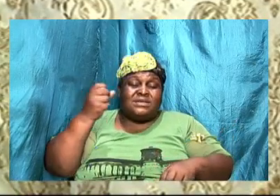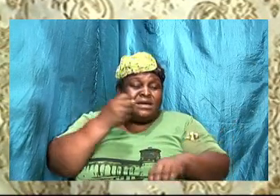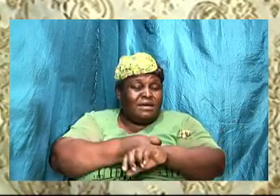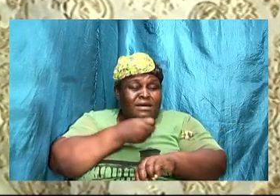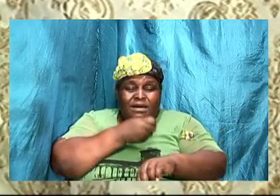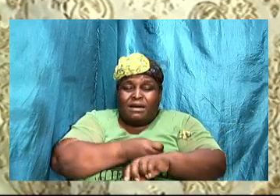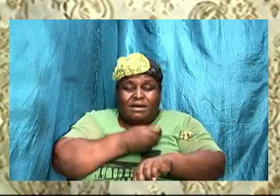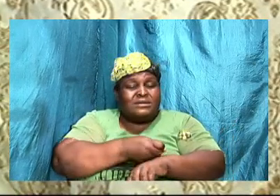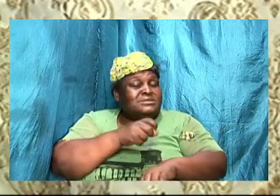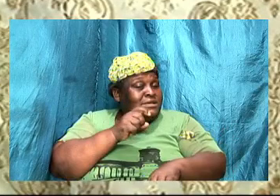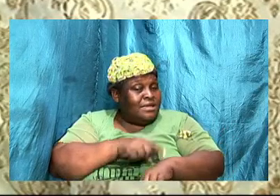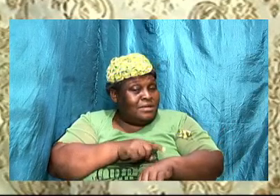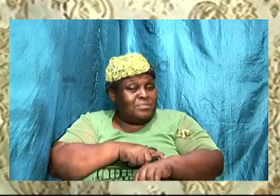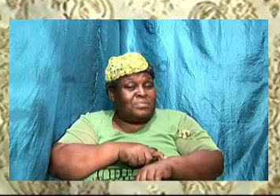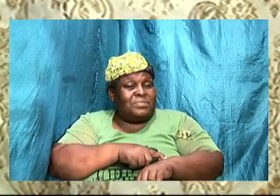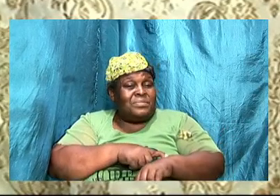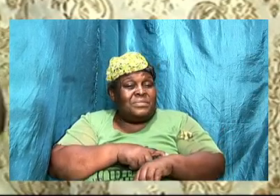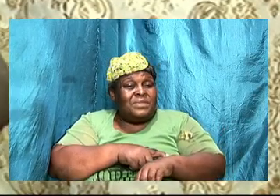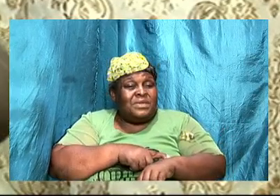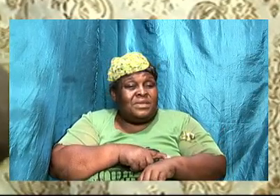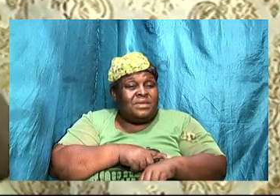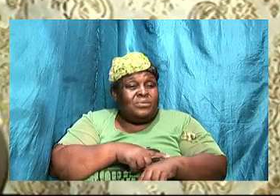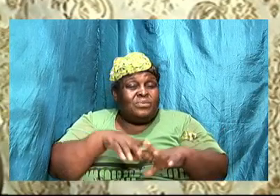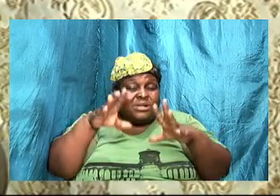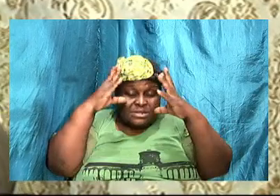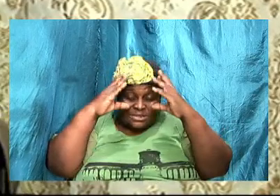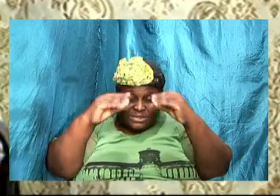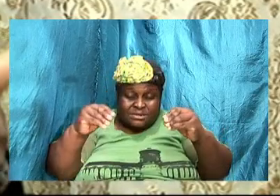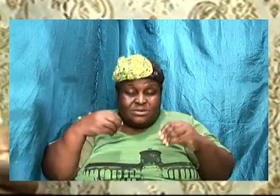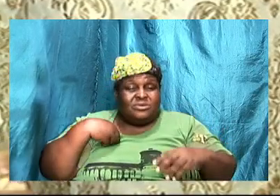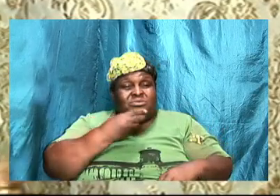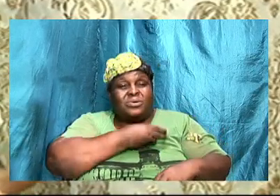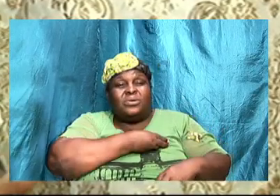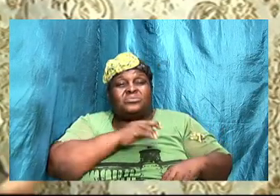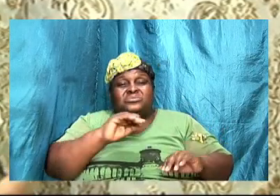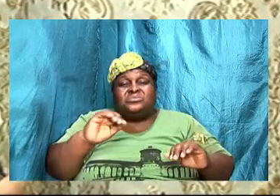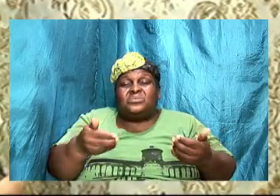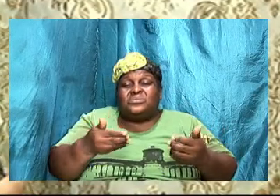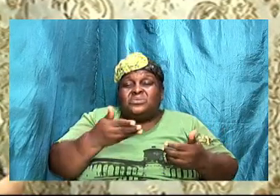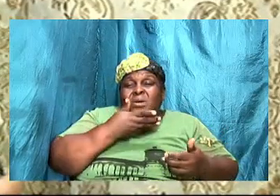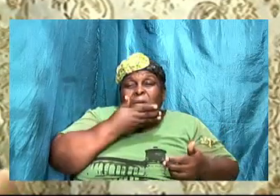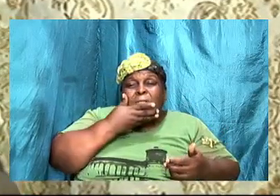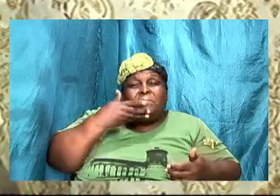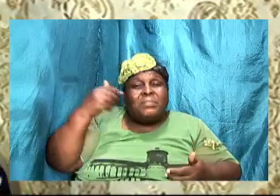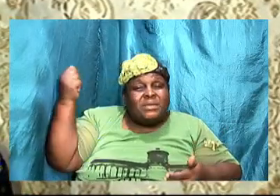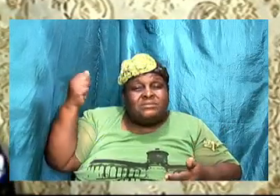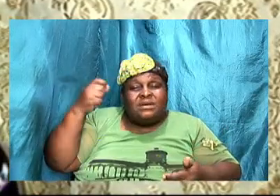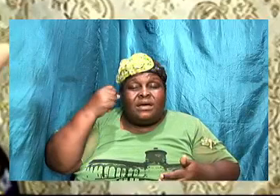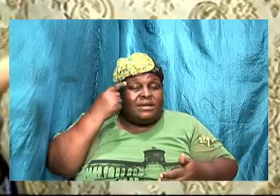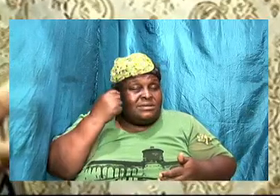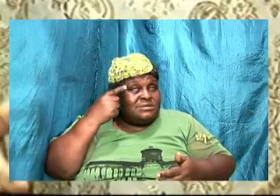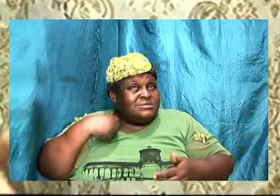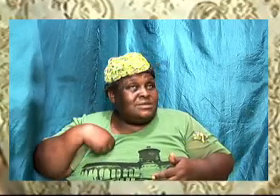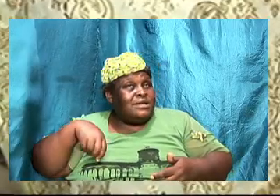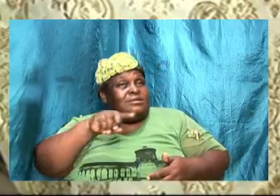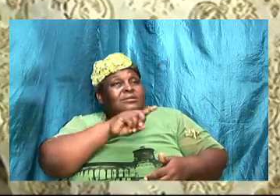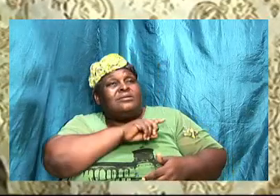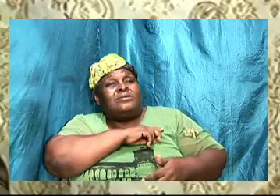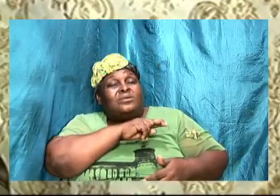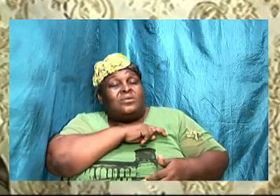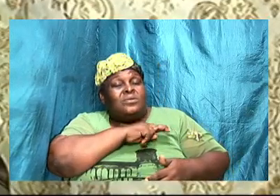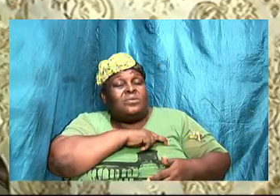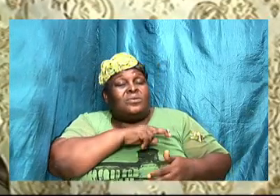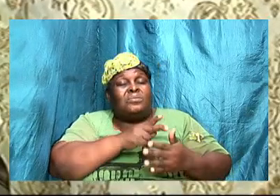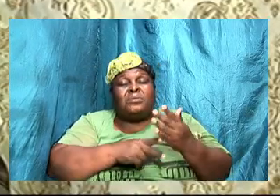disenchanted period will teach us how to better understand our partner and teach us how to better deal with our